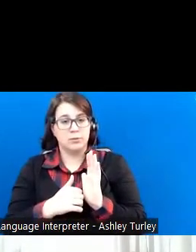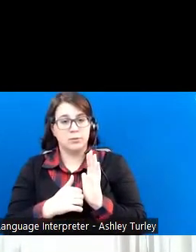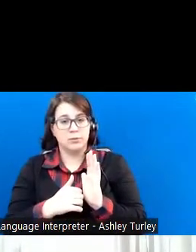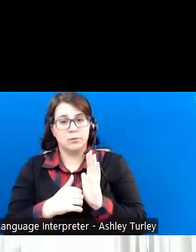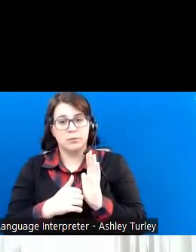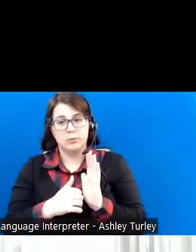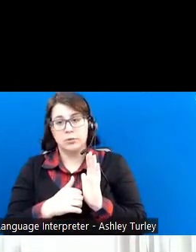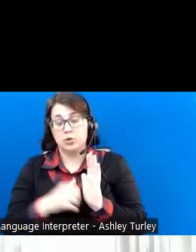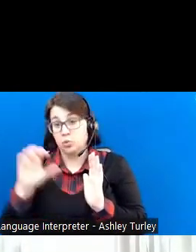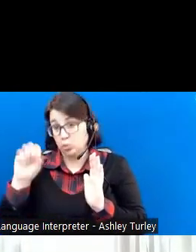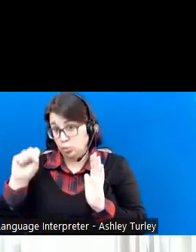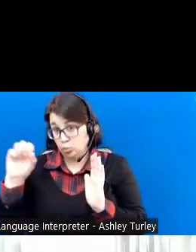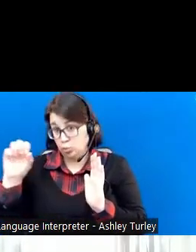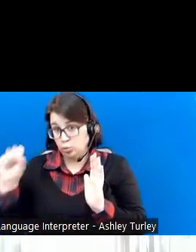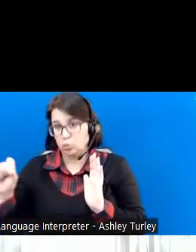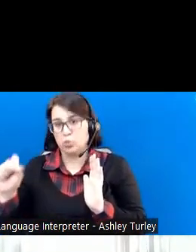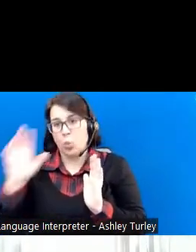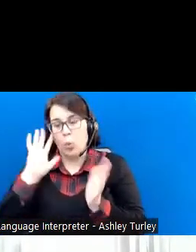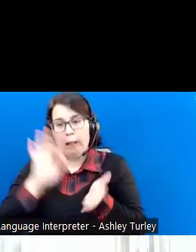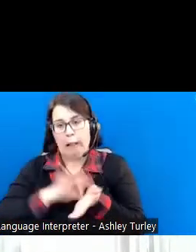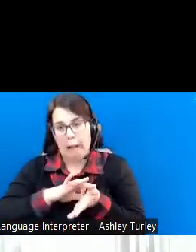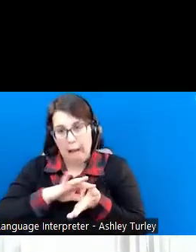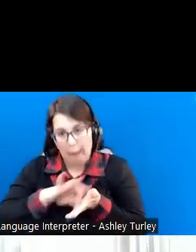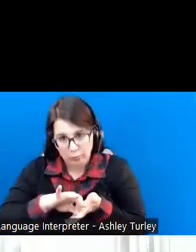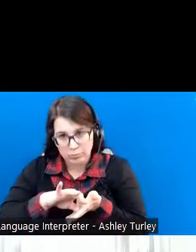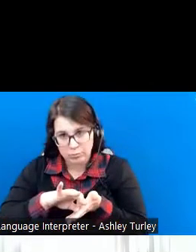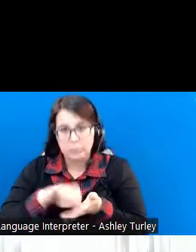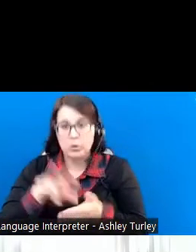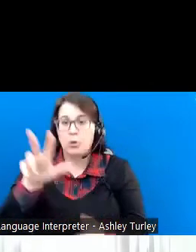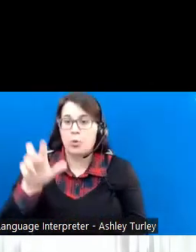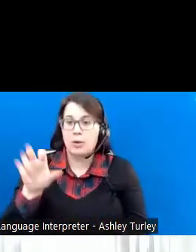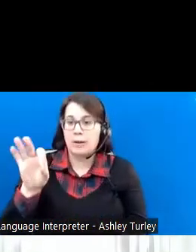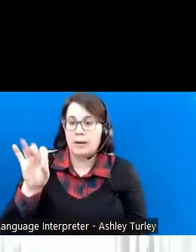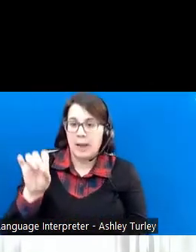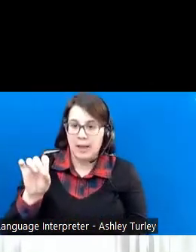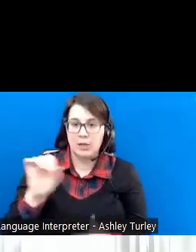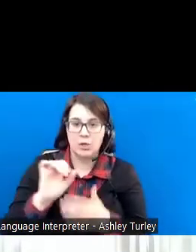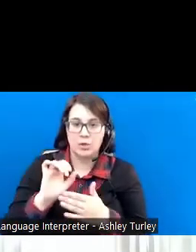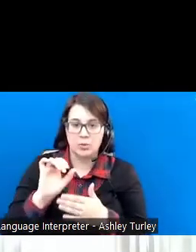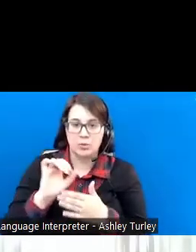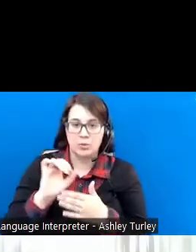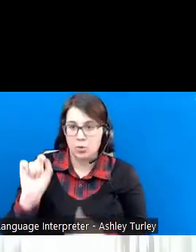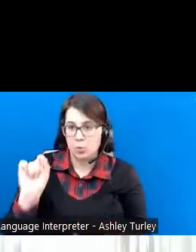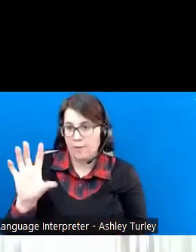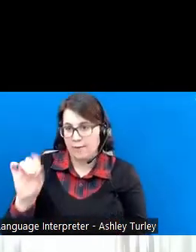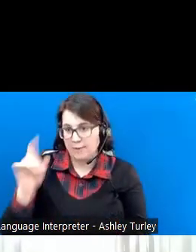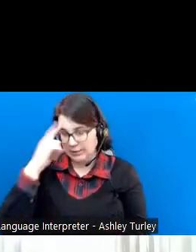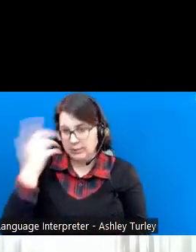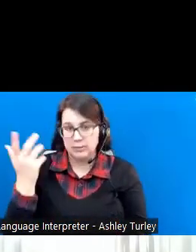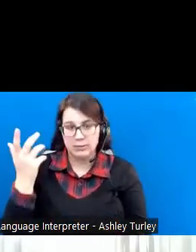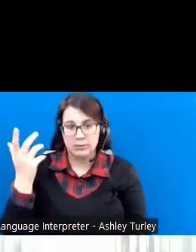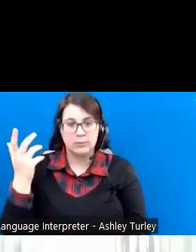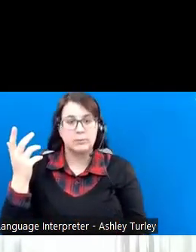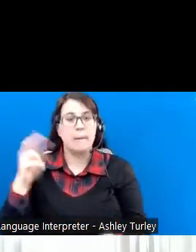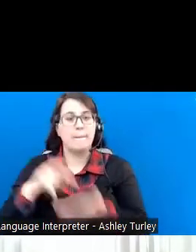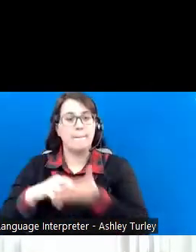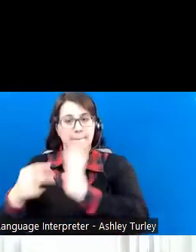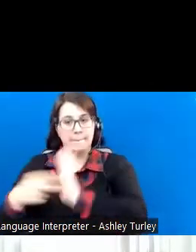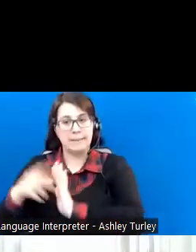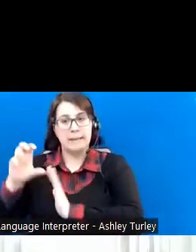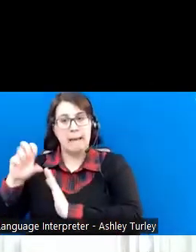Social Security is going to count of $390.50. So we get an adjusted